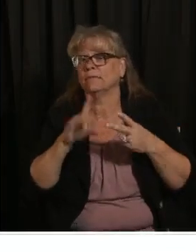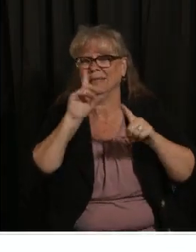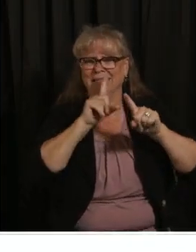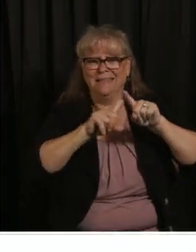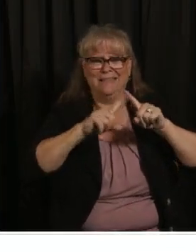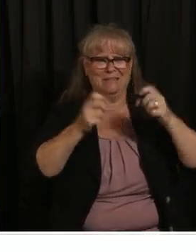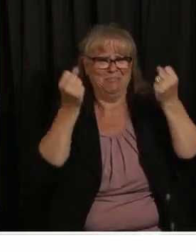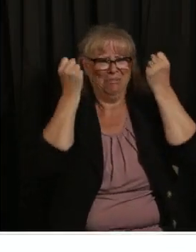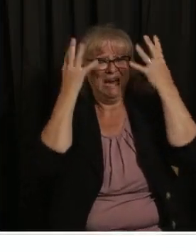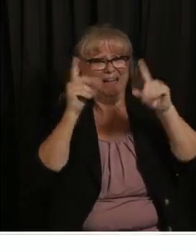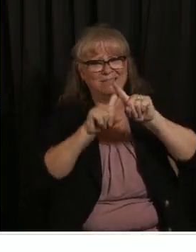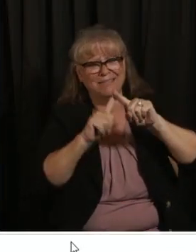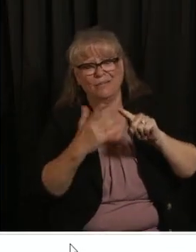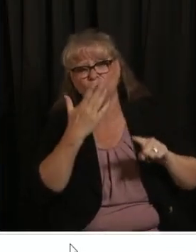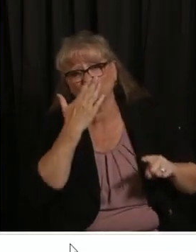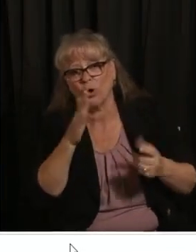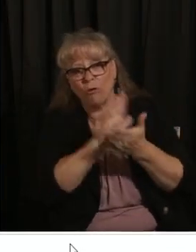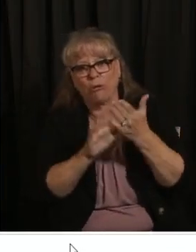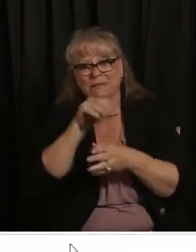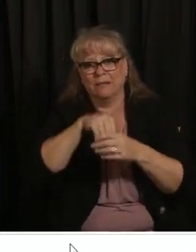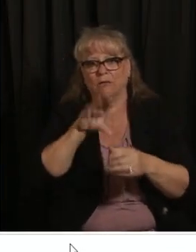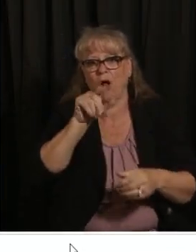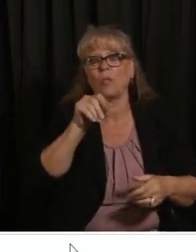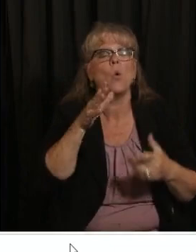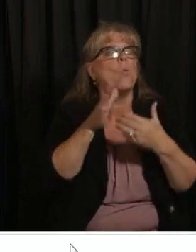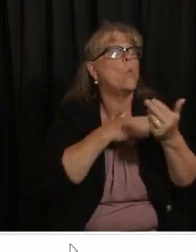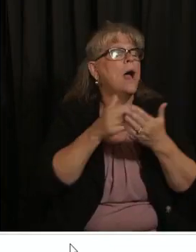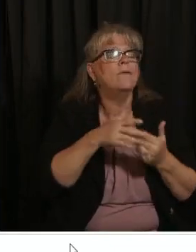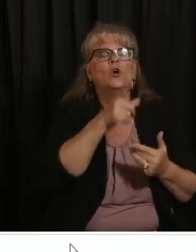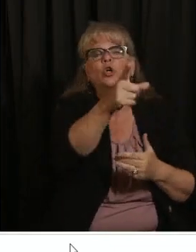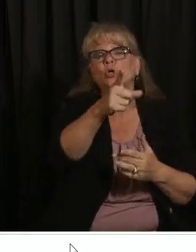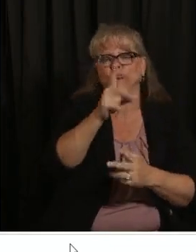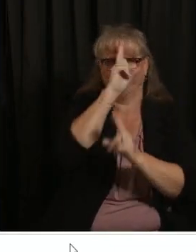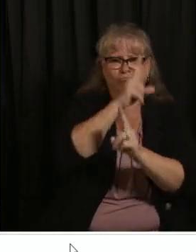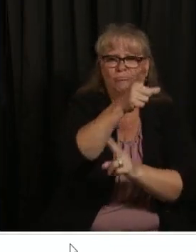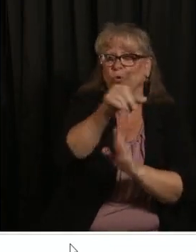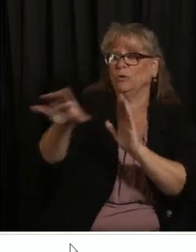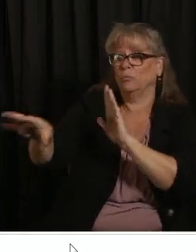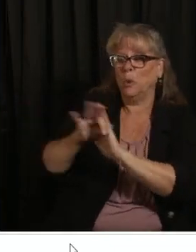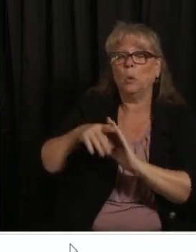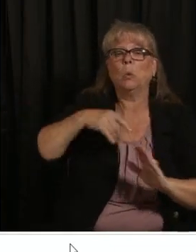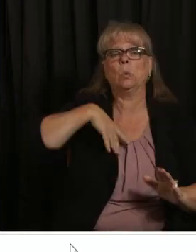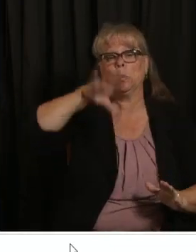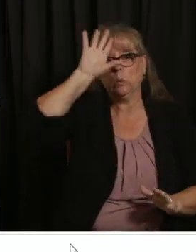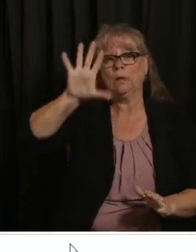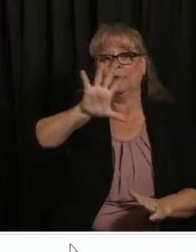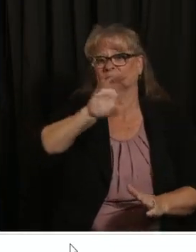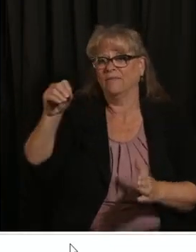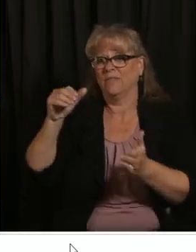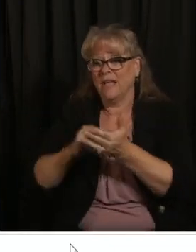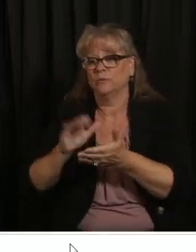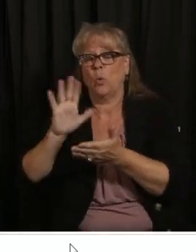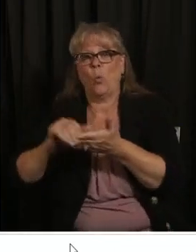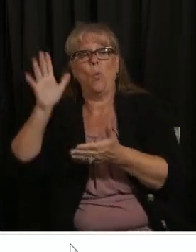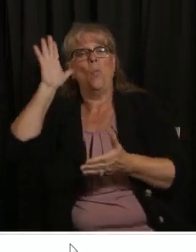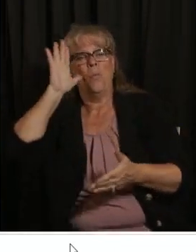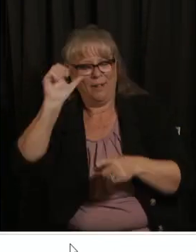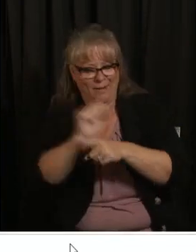a look at those too but wherever you go wherever you go I know that this $50,000 scholarship will help you and I hope